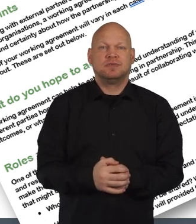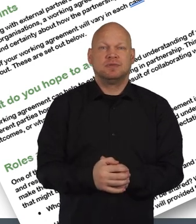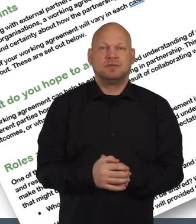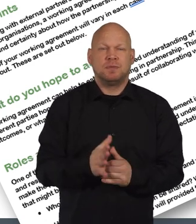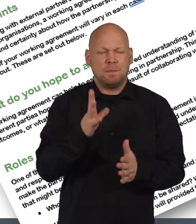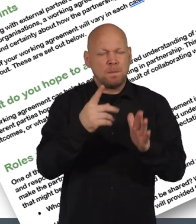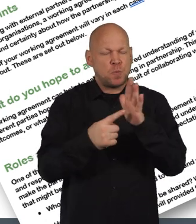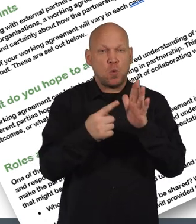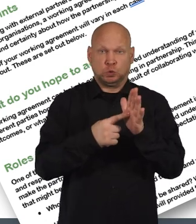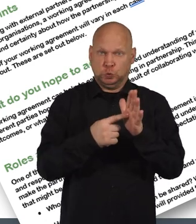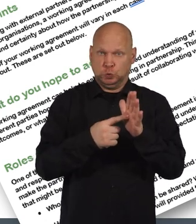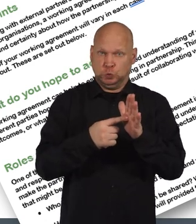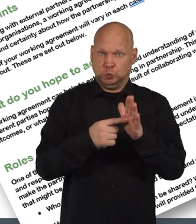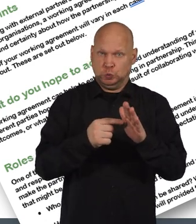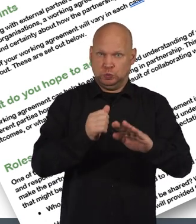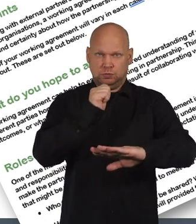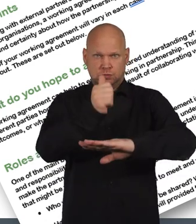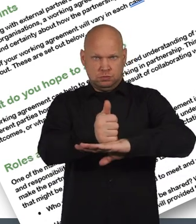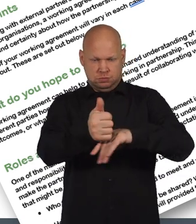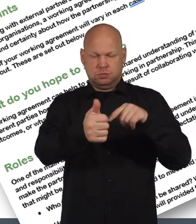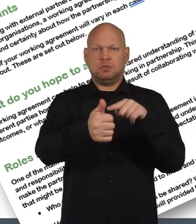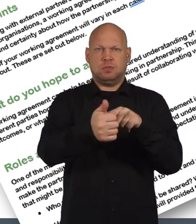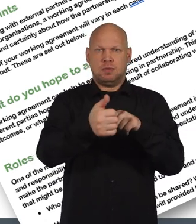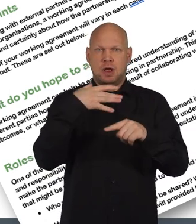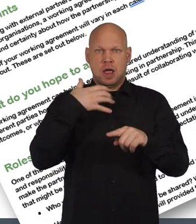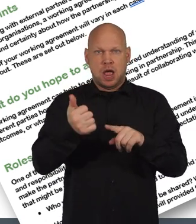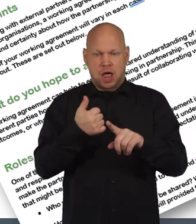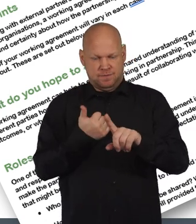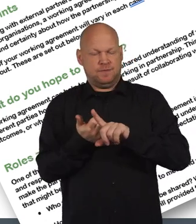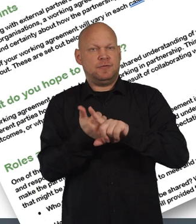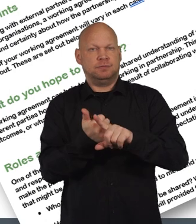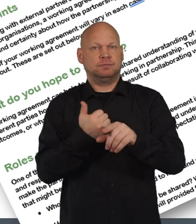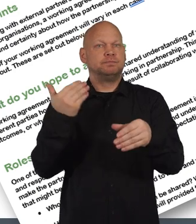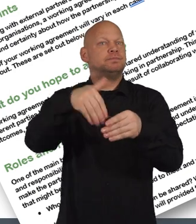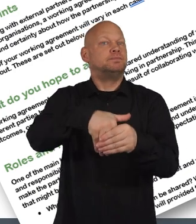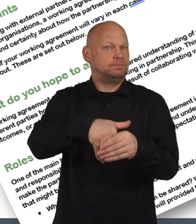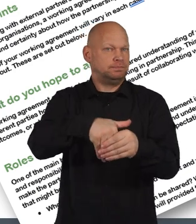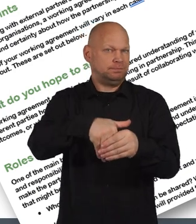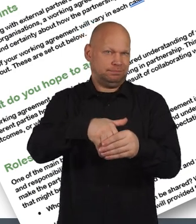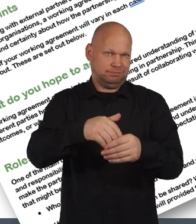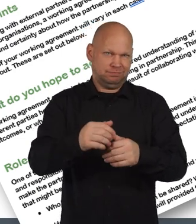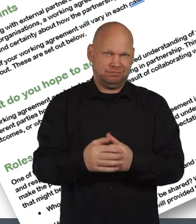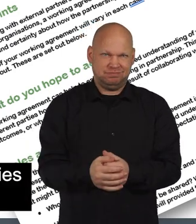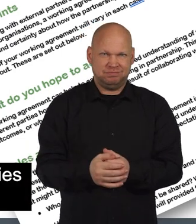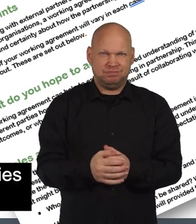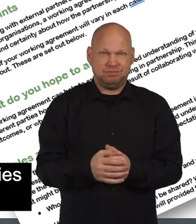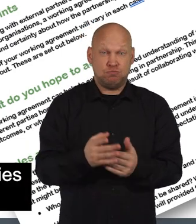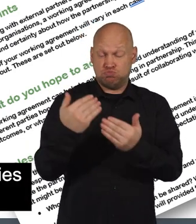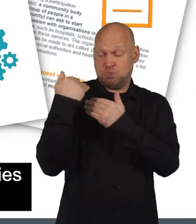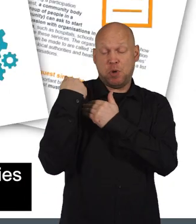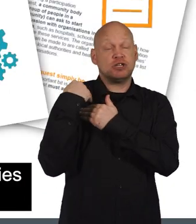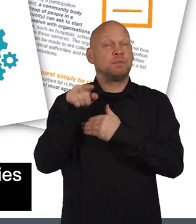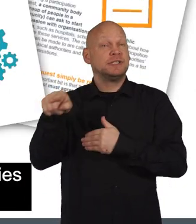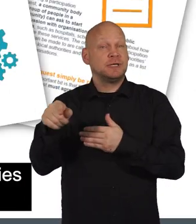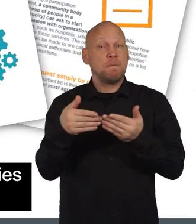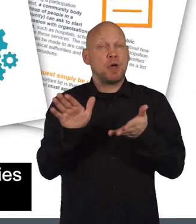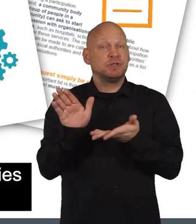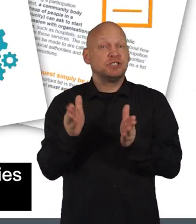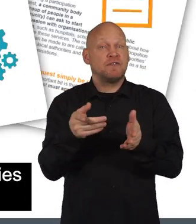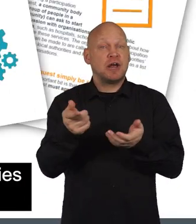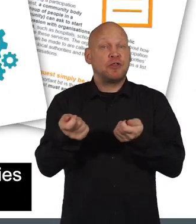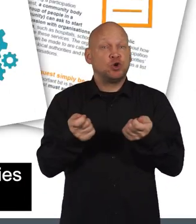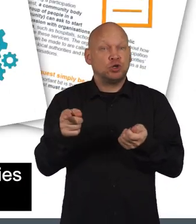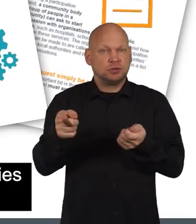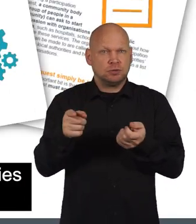It's also important to establish how you will be supported to take part. It is the responsibility of